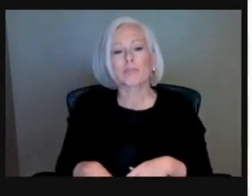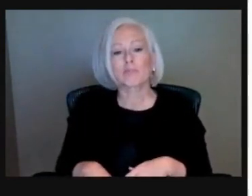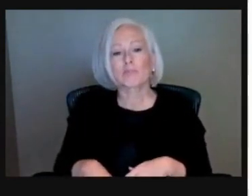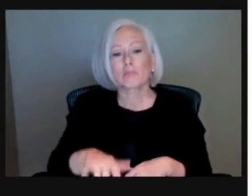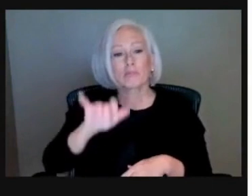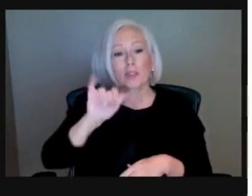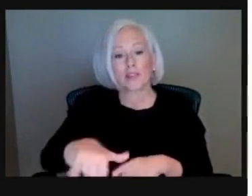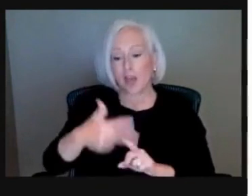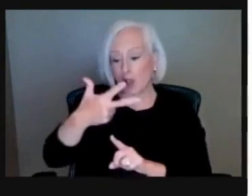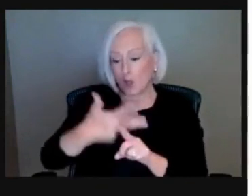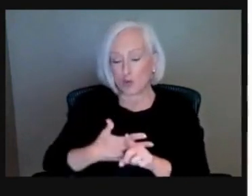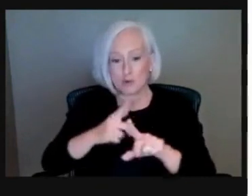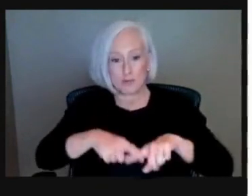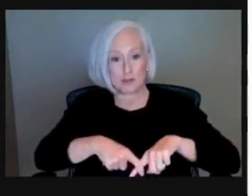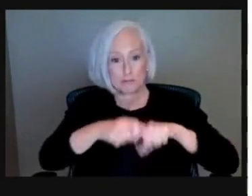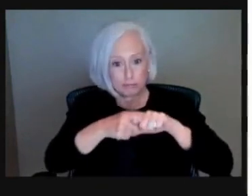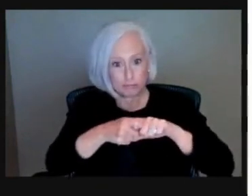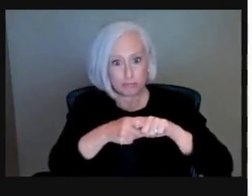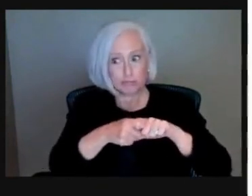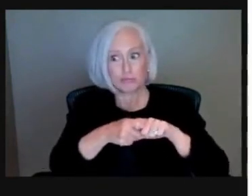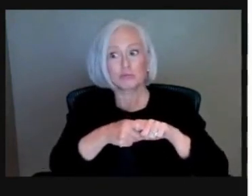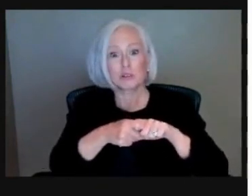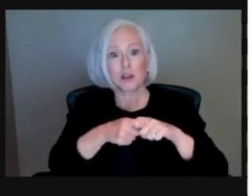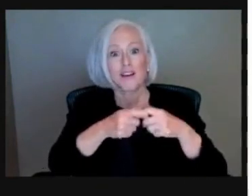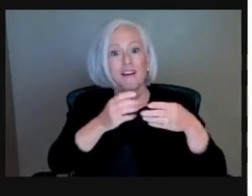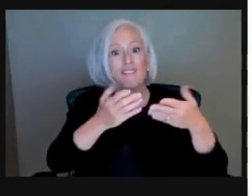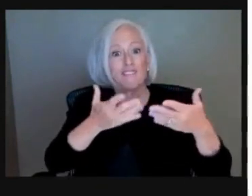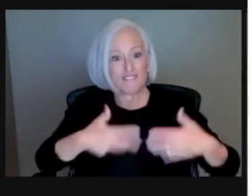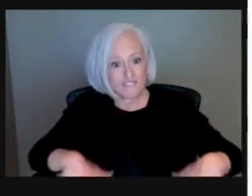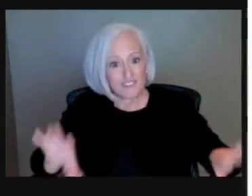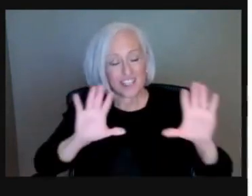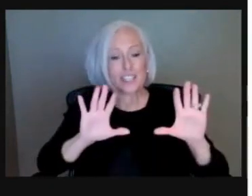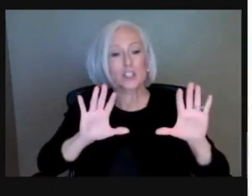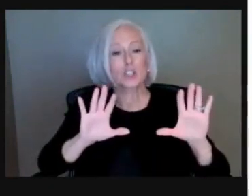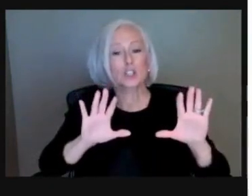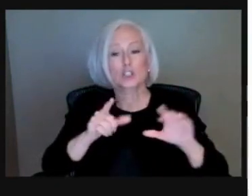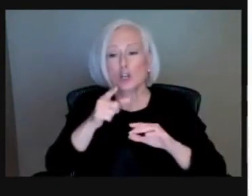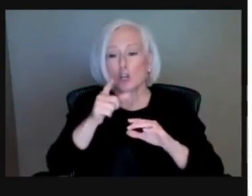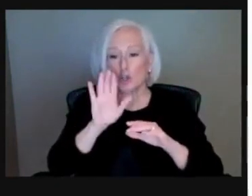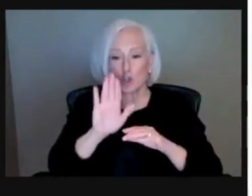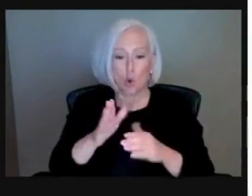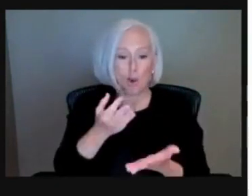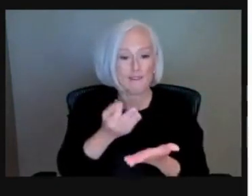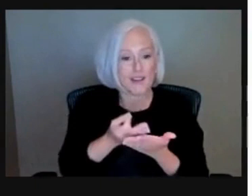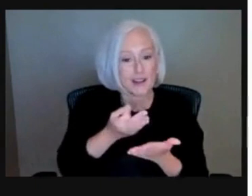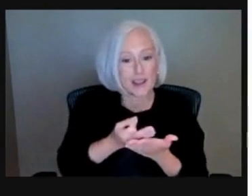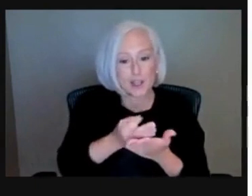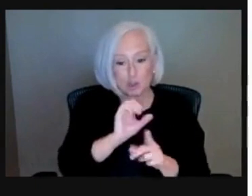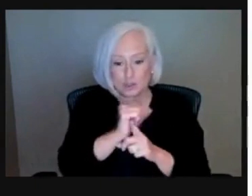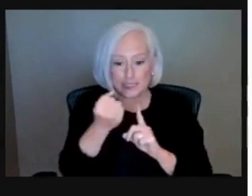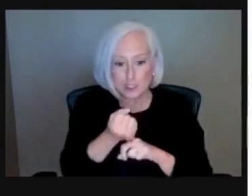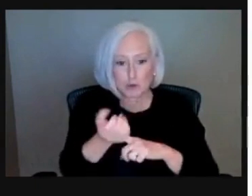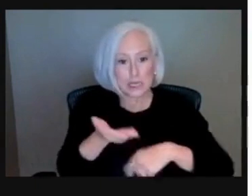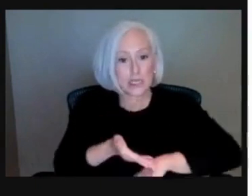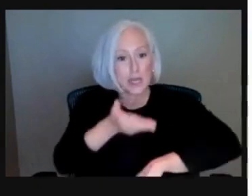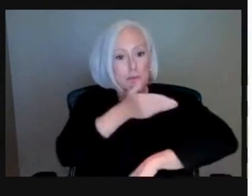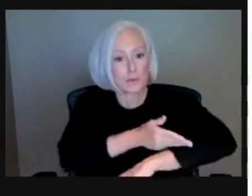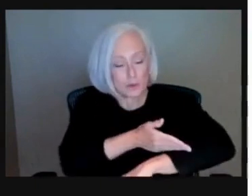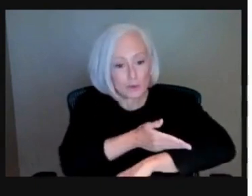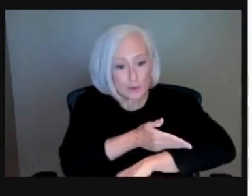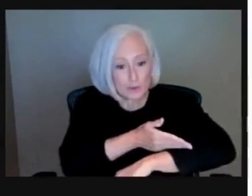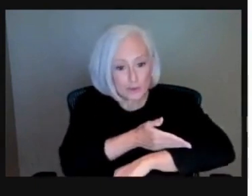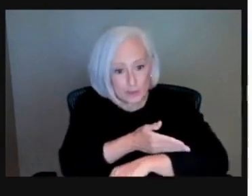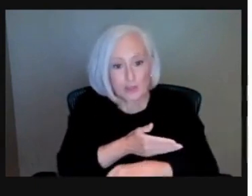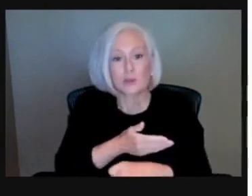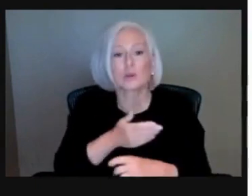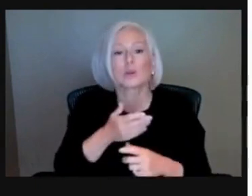we've fixed the problem that we may have had financially. One of the options that they're going to provide to you, the next option